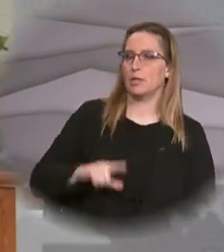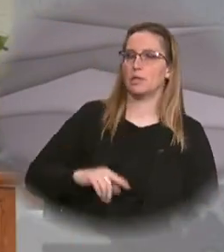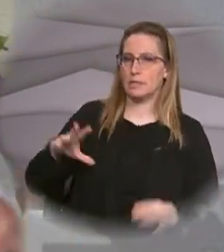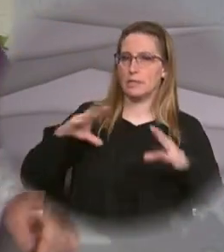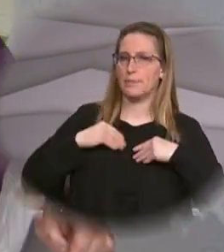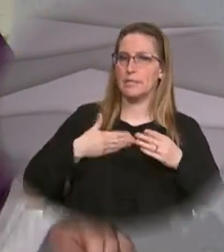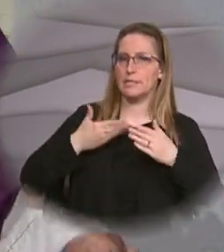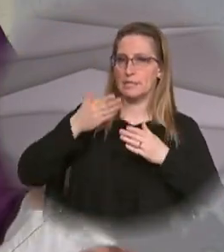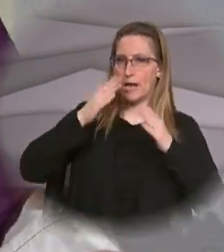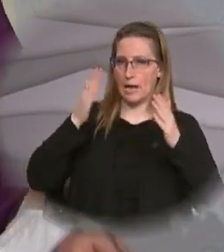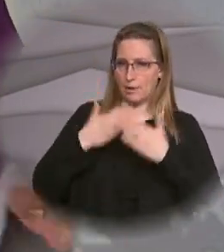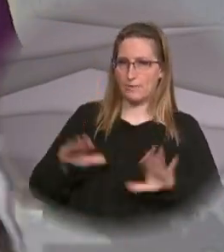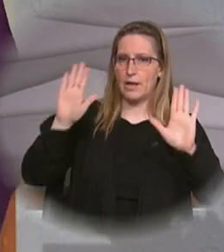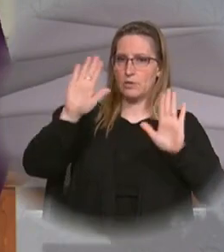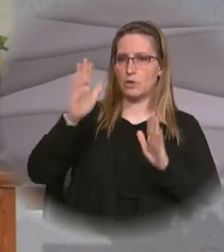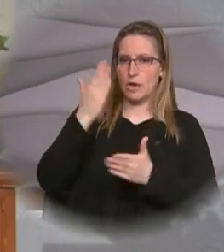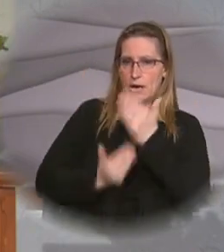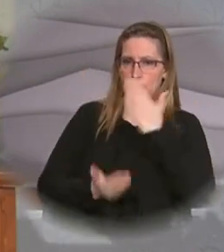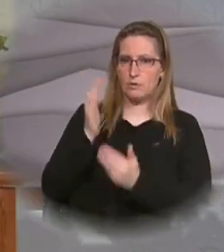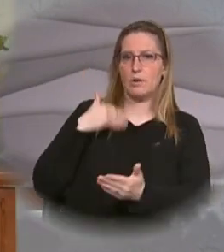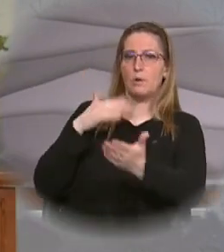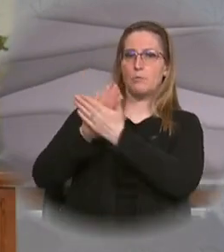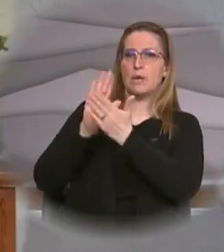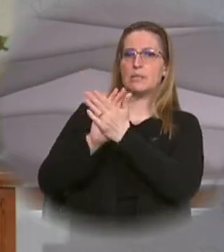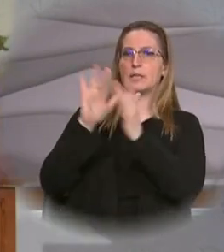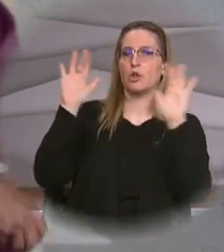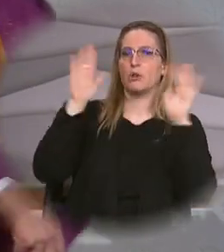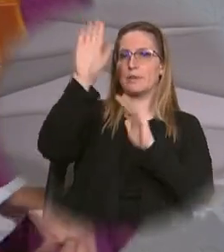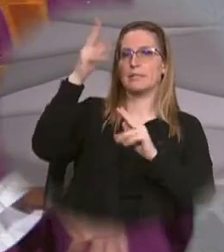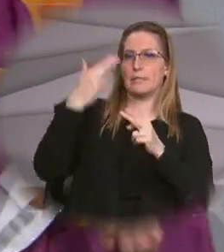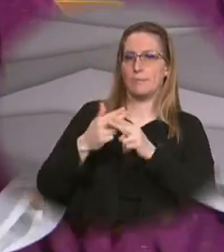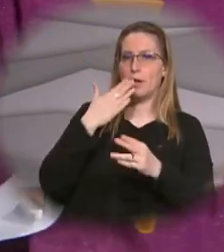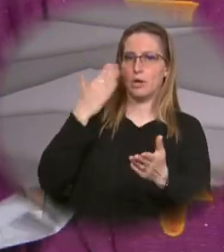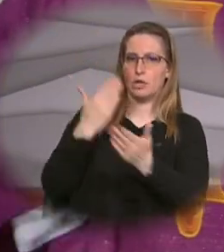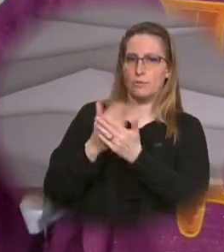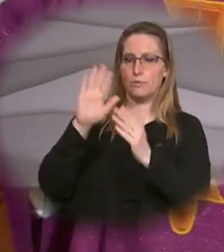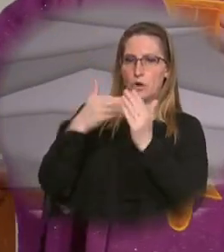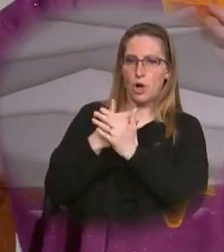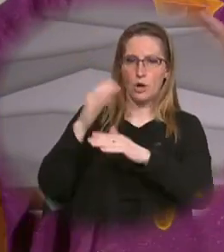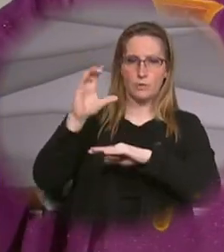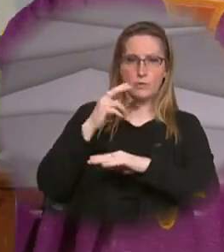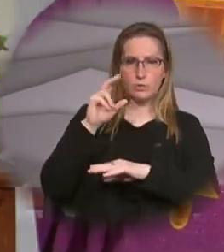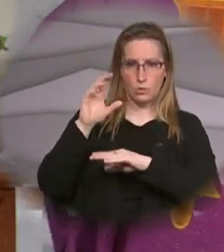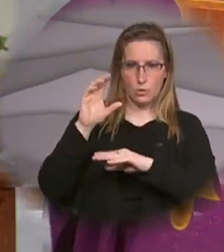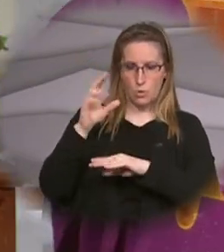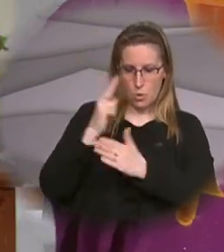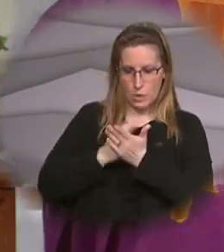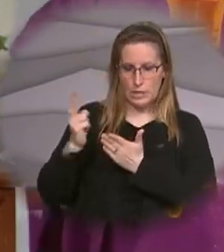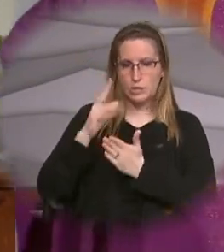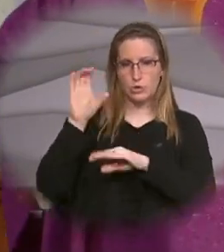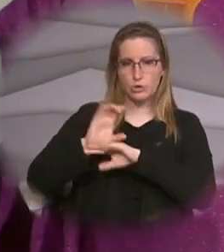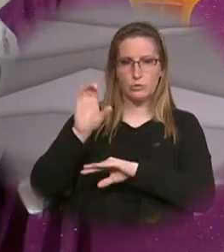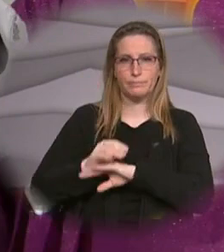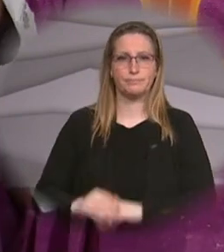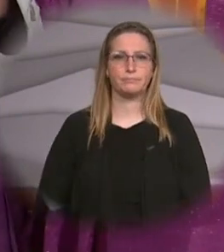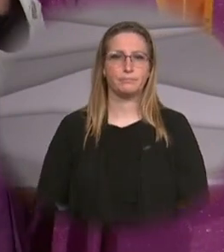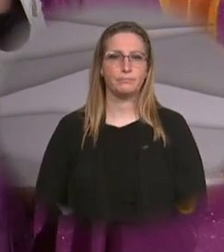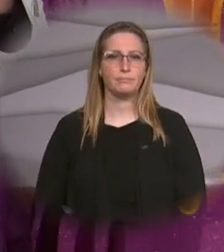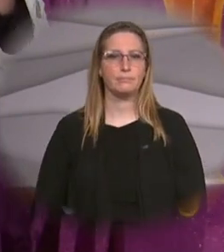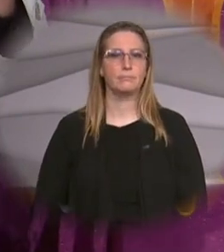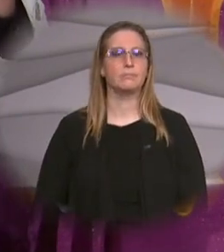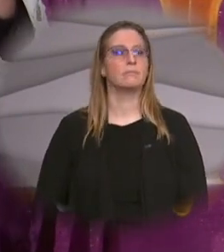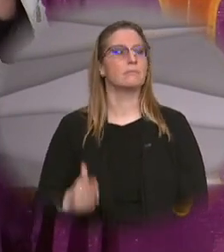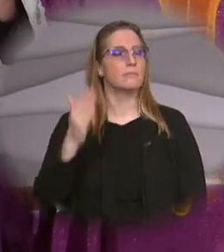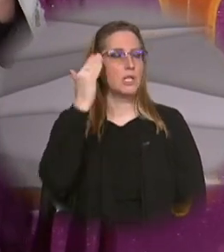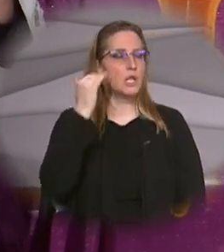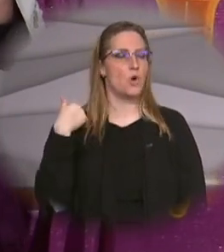accept the sacrifice at your hands for the praise and glory of his name, for our good and the good of all this holy church. Hear us,